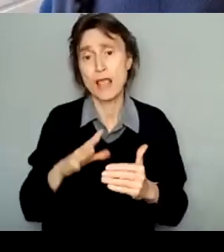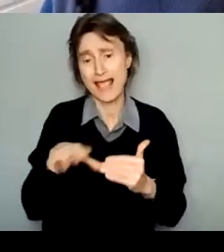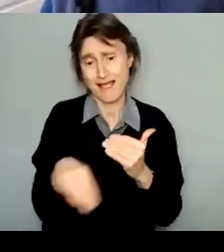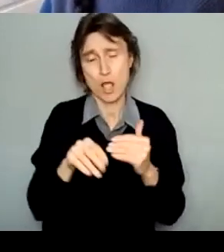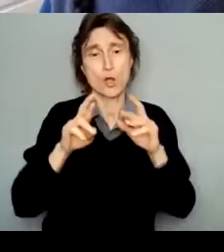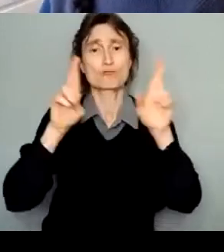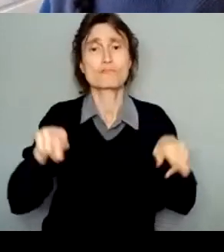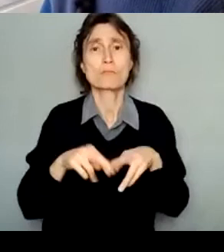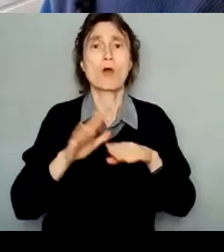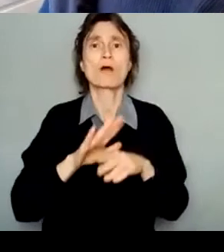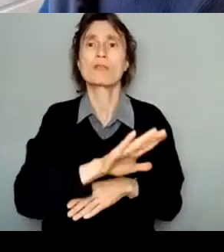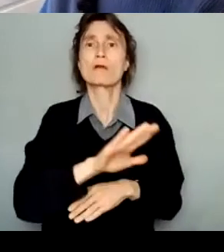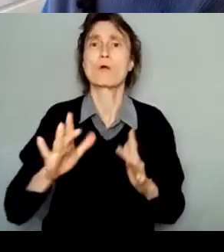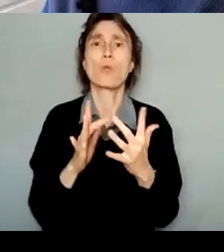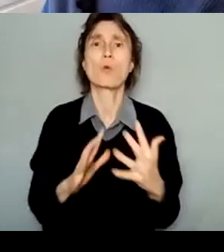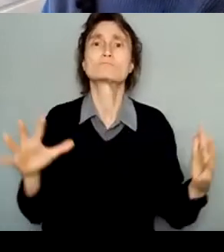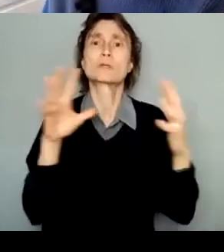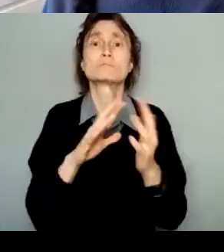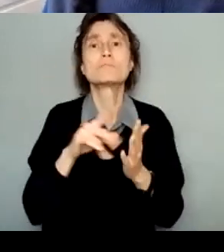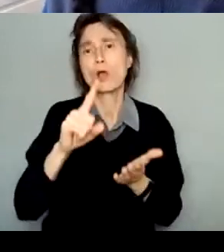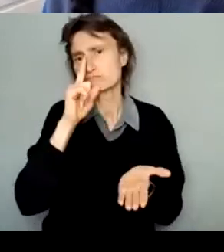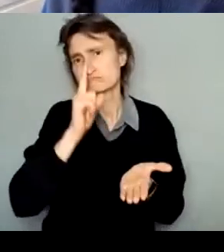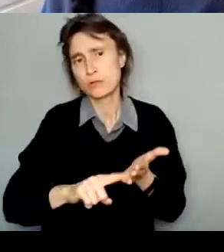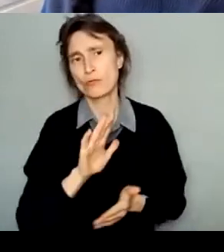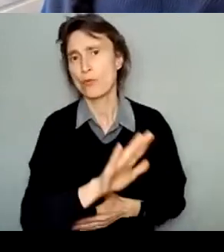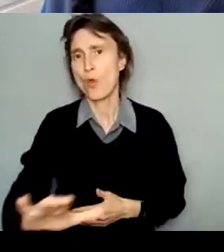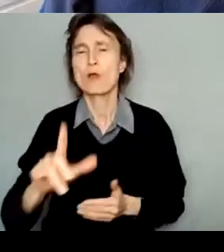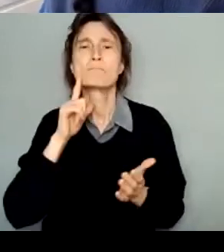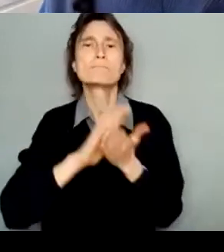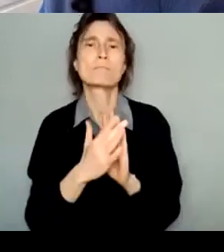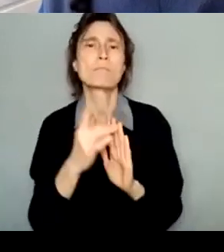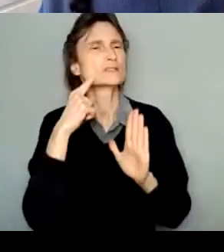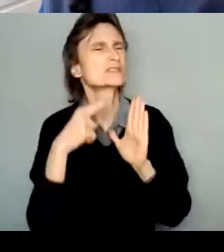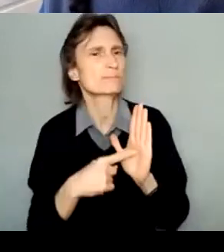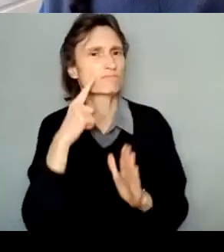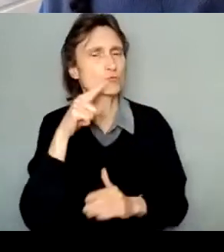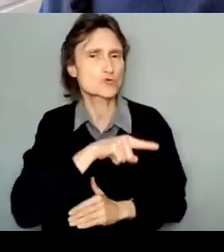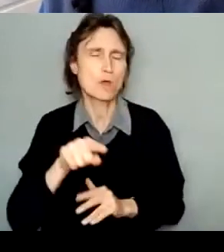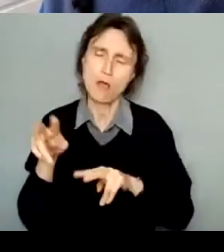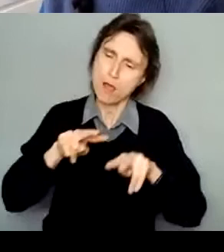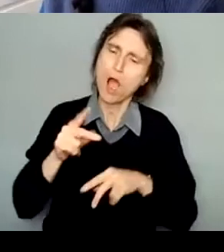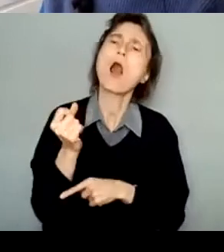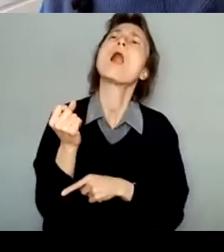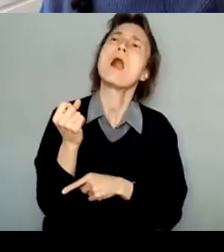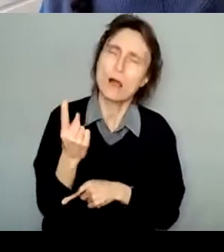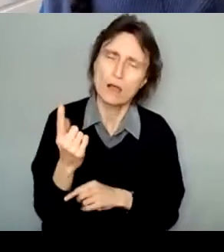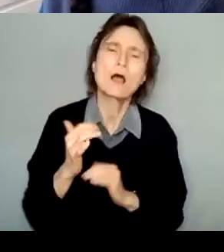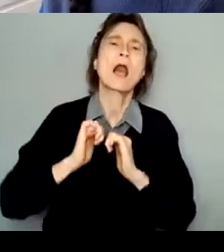be a helpful way to see different ways that they can be formatted particularly for different disciplines.